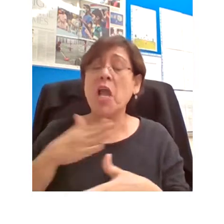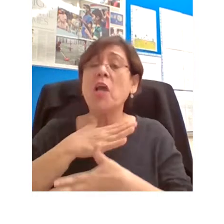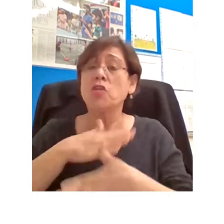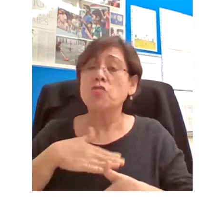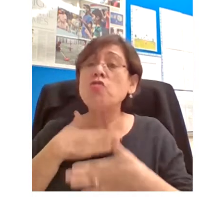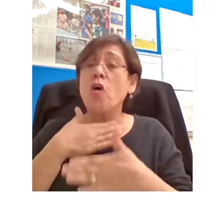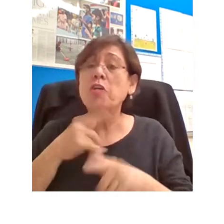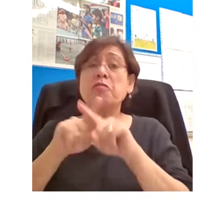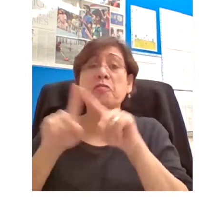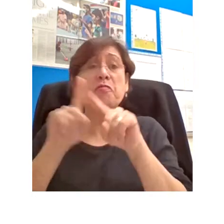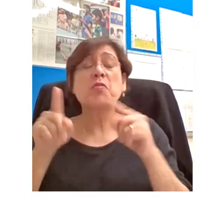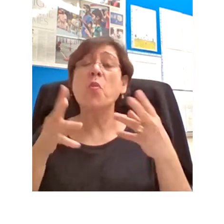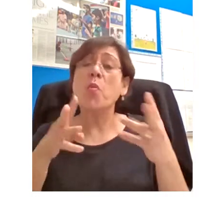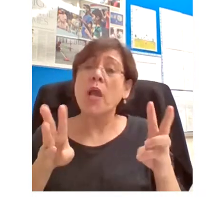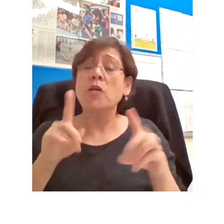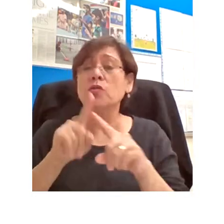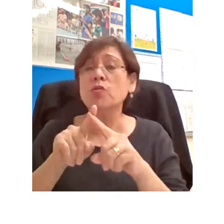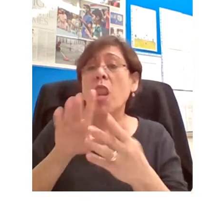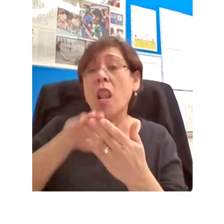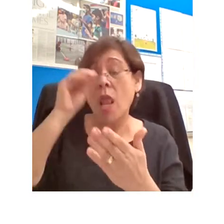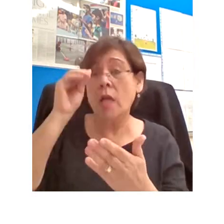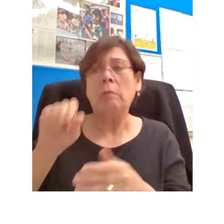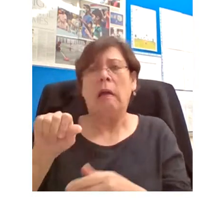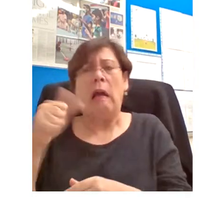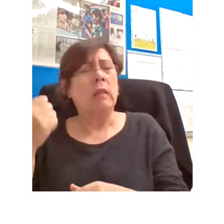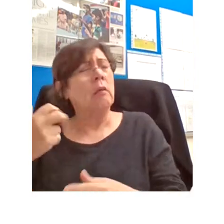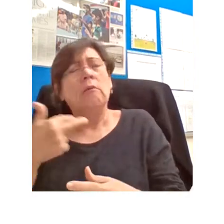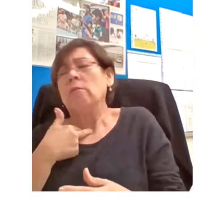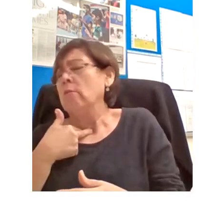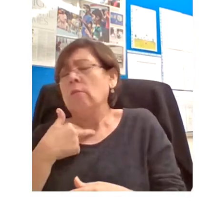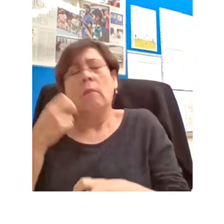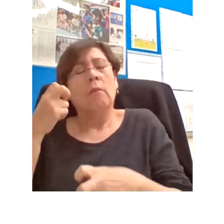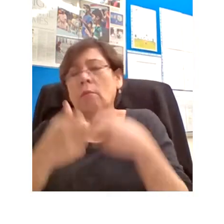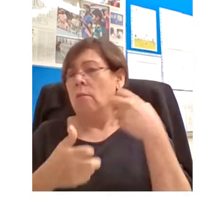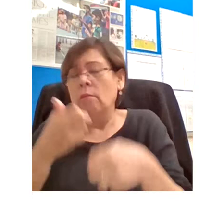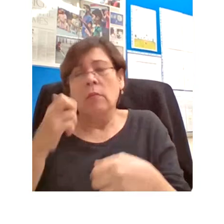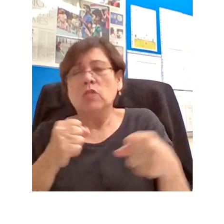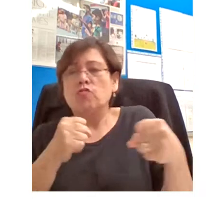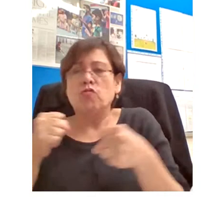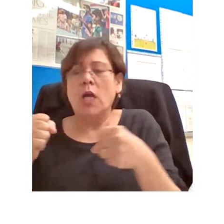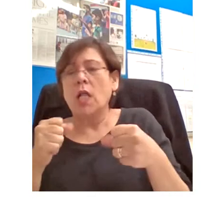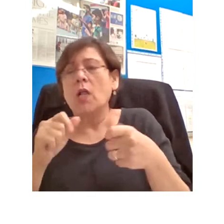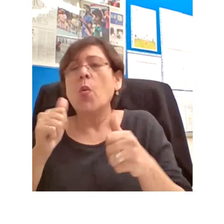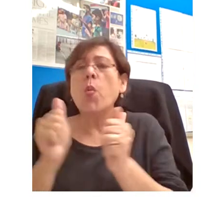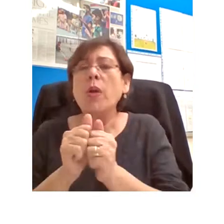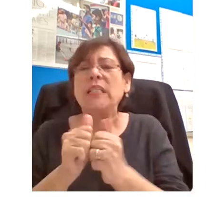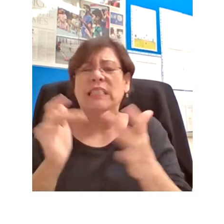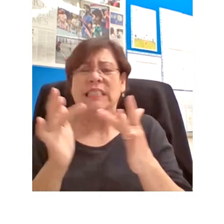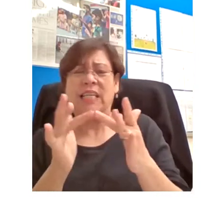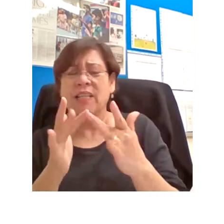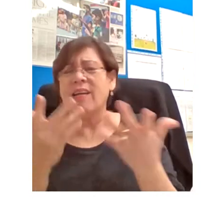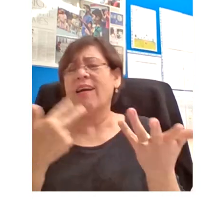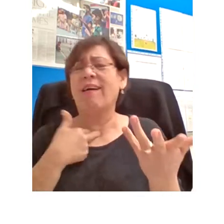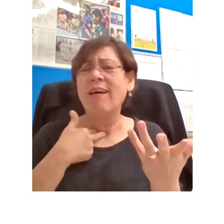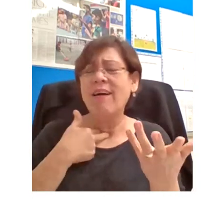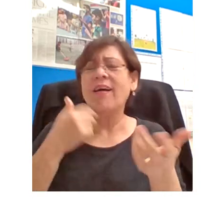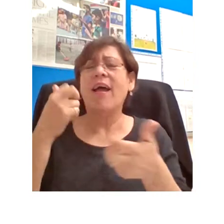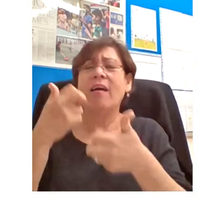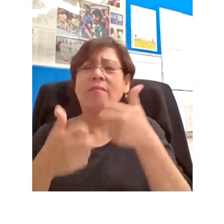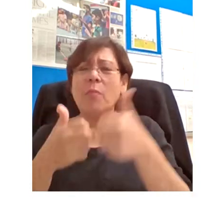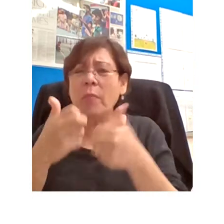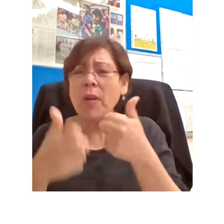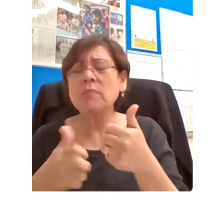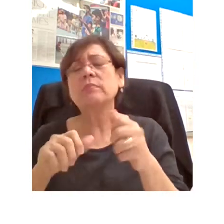the virtual classroom, and others have struggled with the lack of both of both connectedness and connectivity. However,